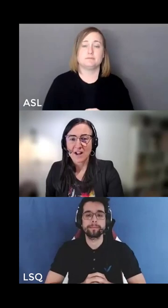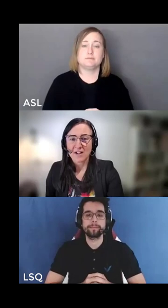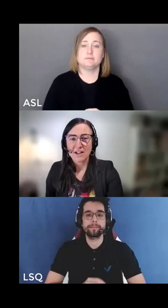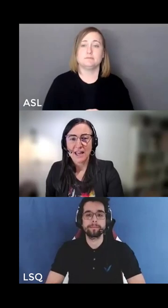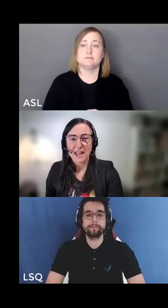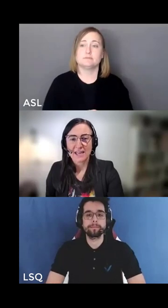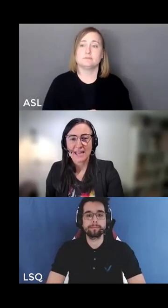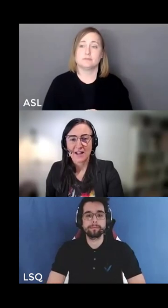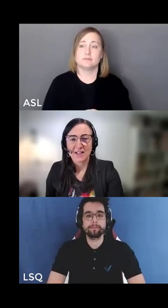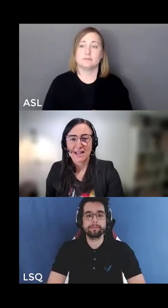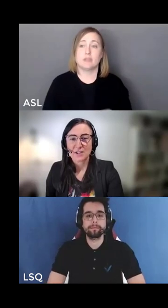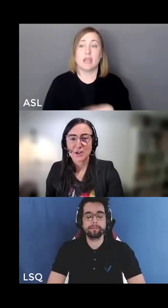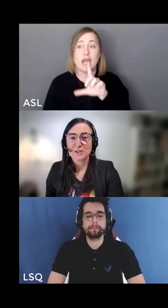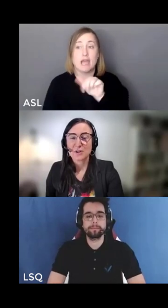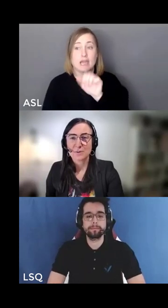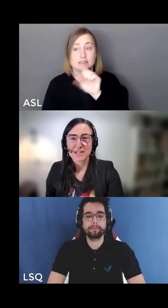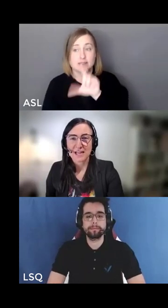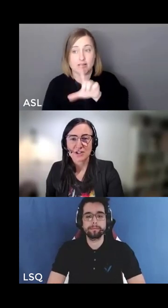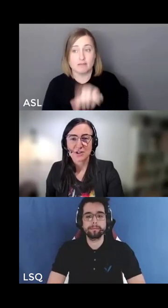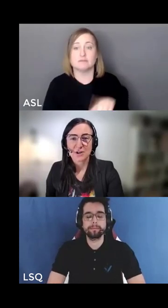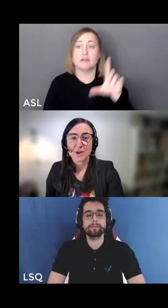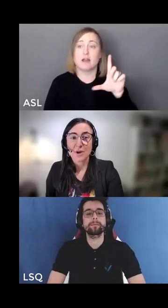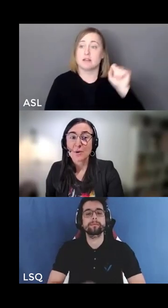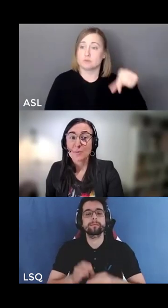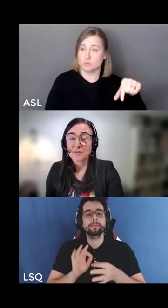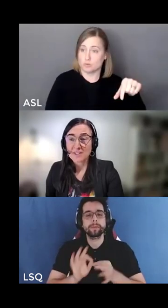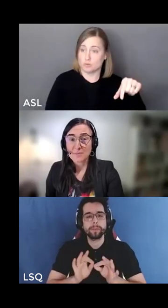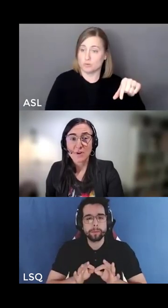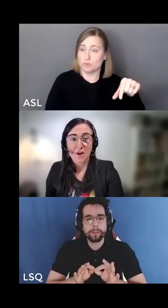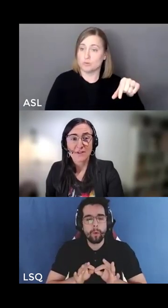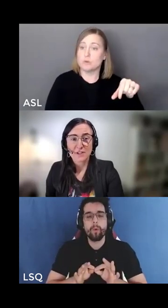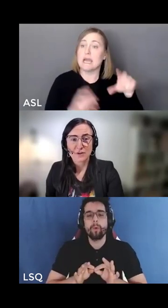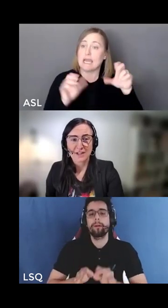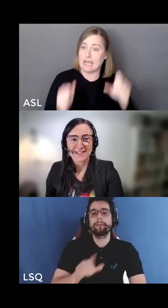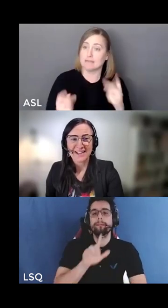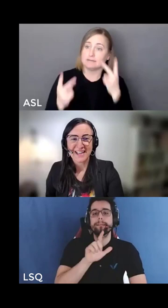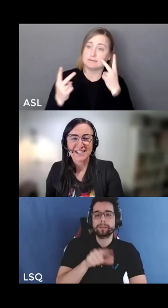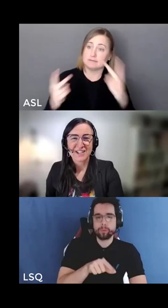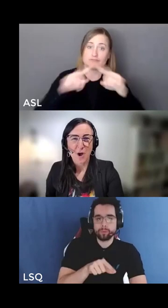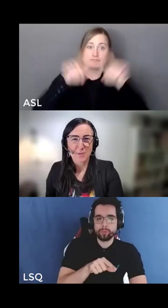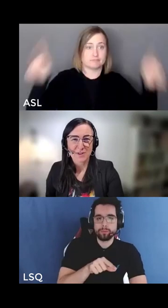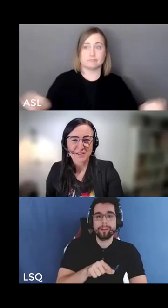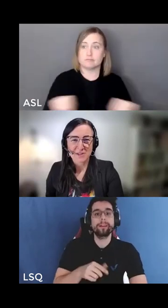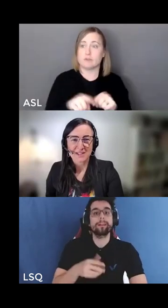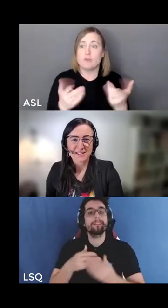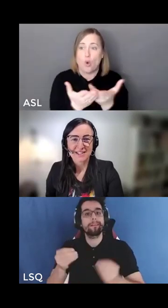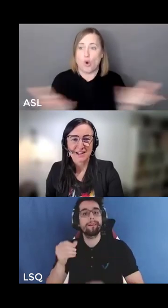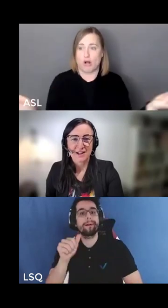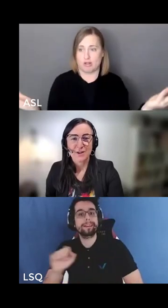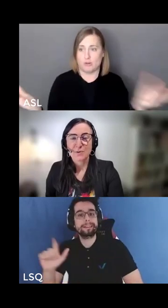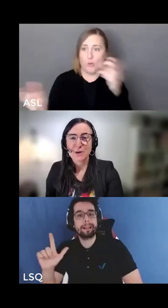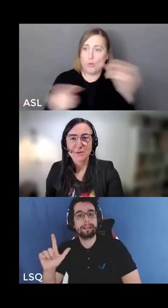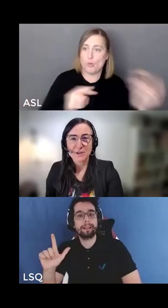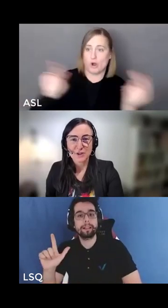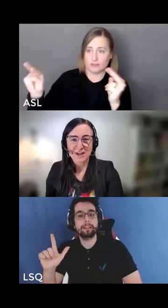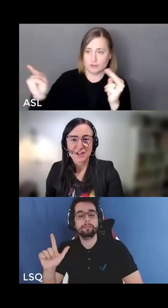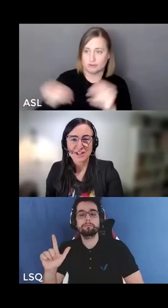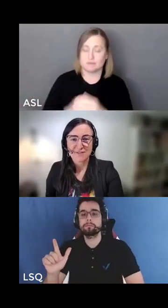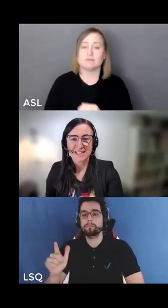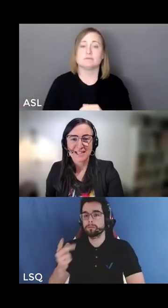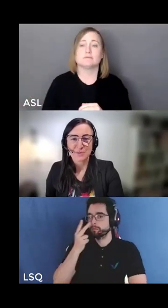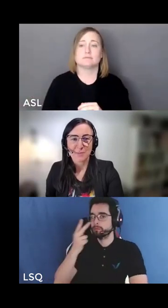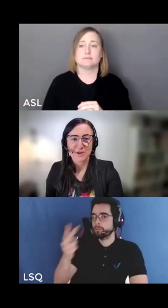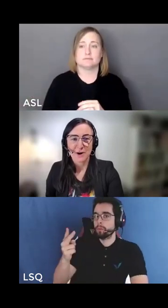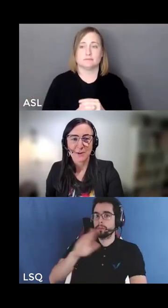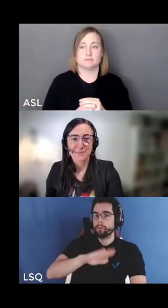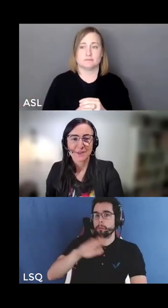ASL and LSQ interpretation will be visible on the screen to all participants throughout the duration